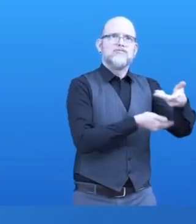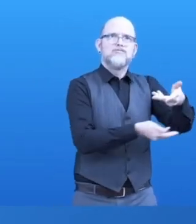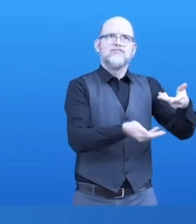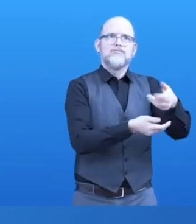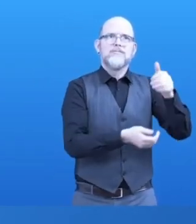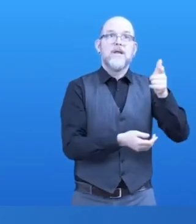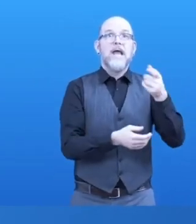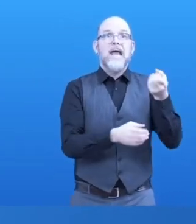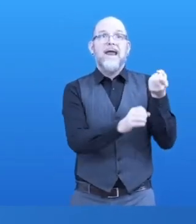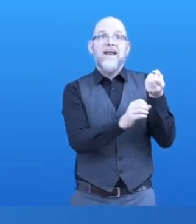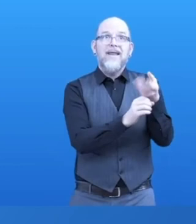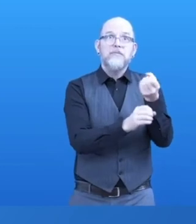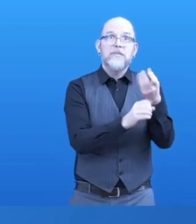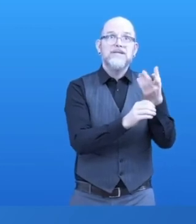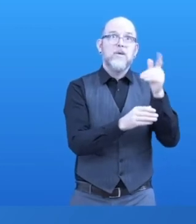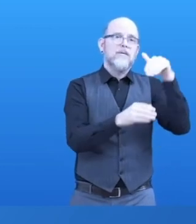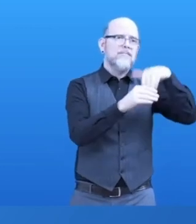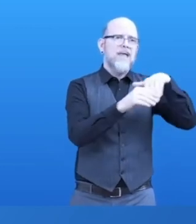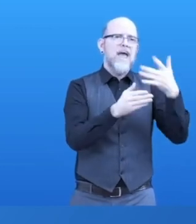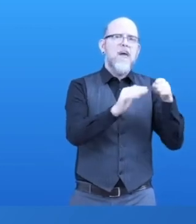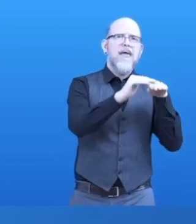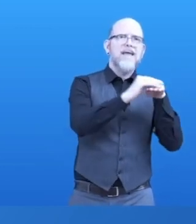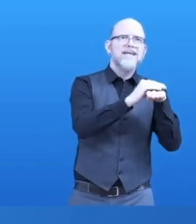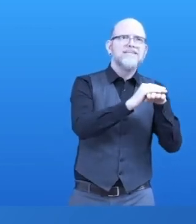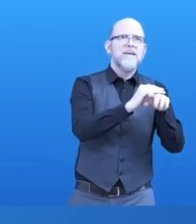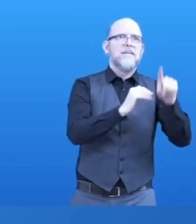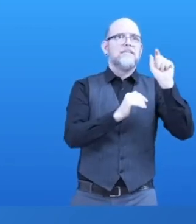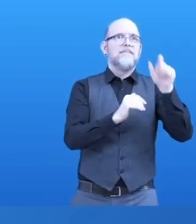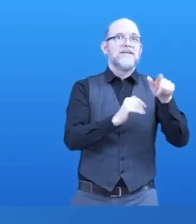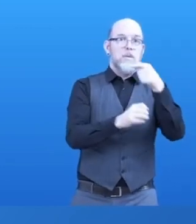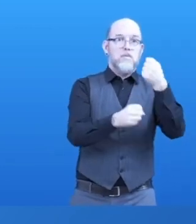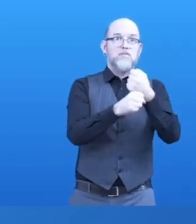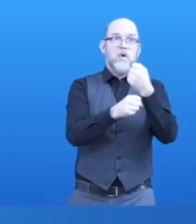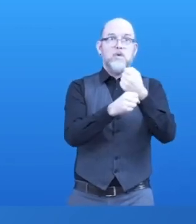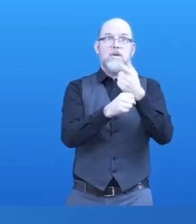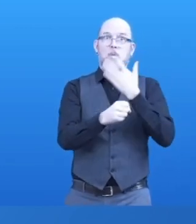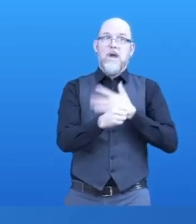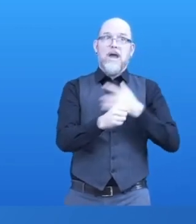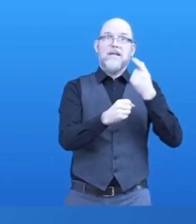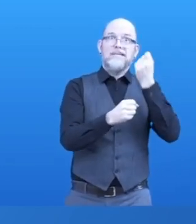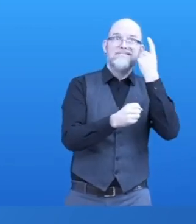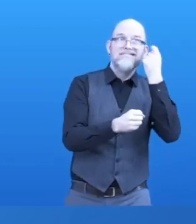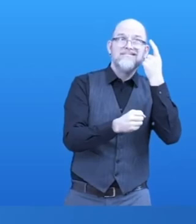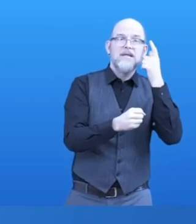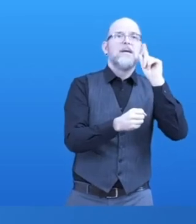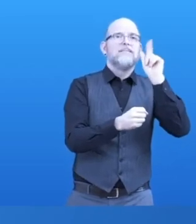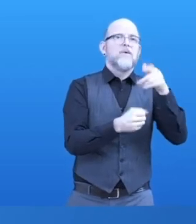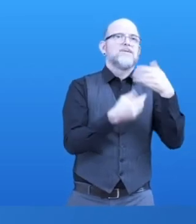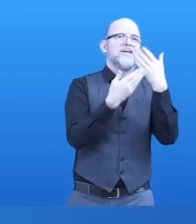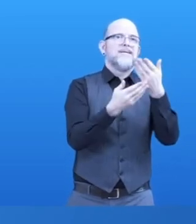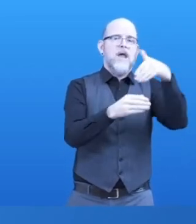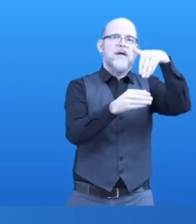to access content, you need to know that actually there will be content that can be downloaded and used on it. And in particular,